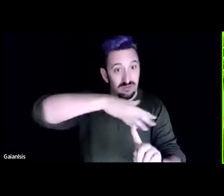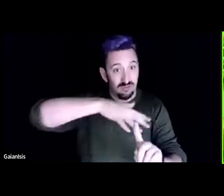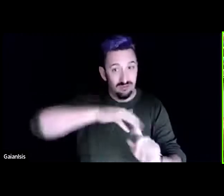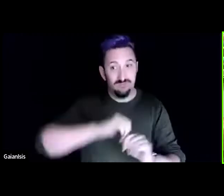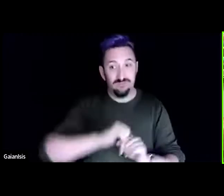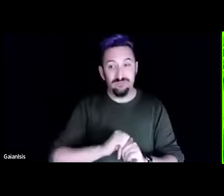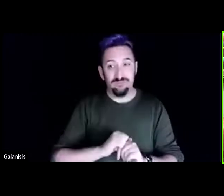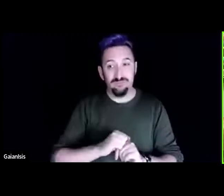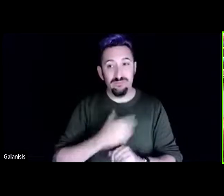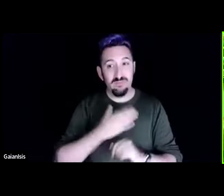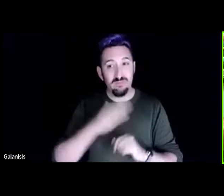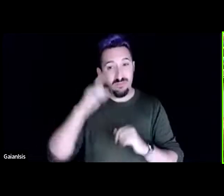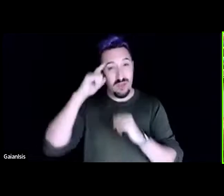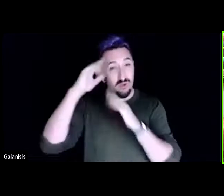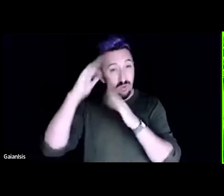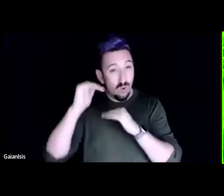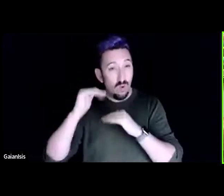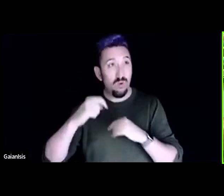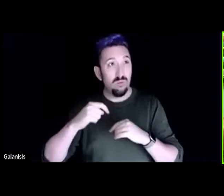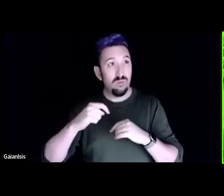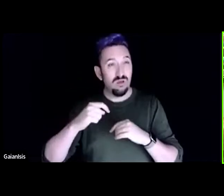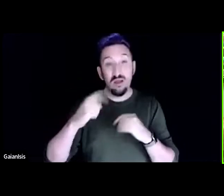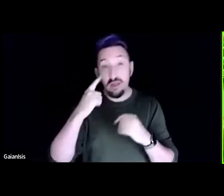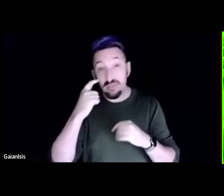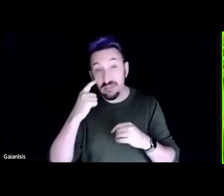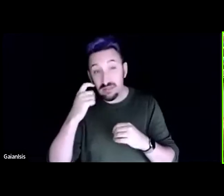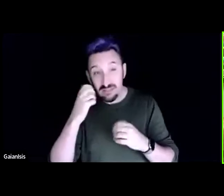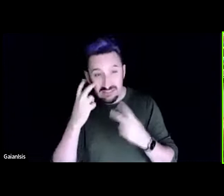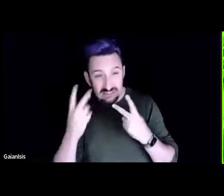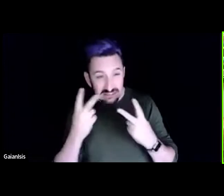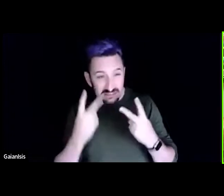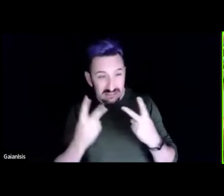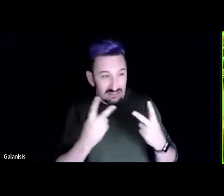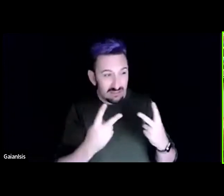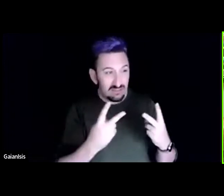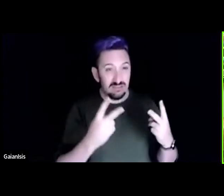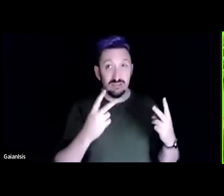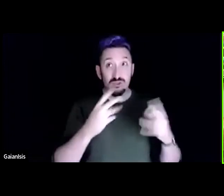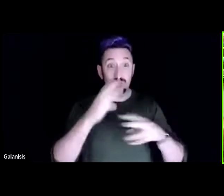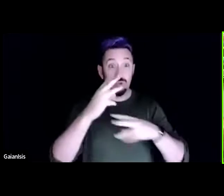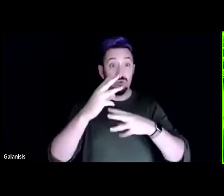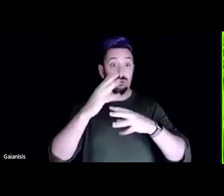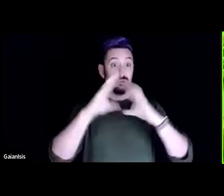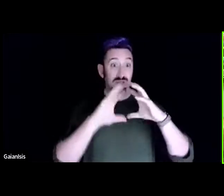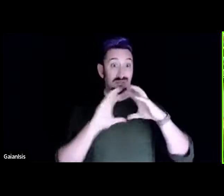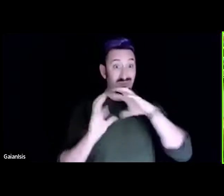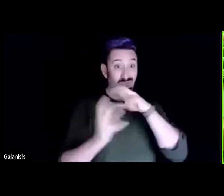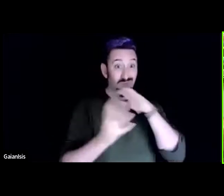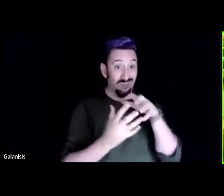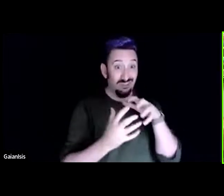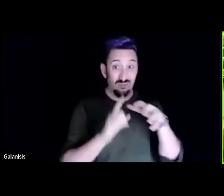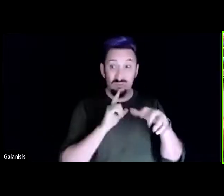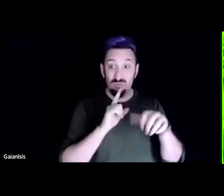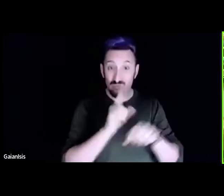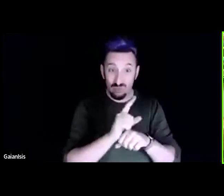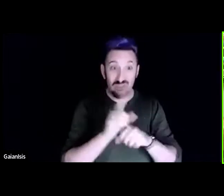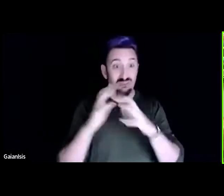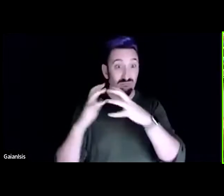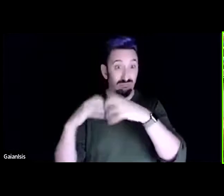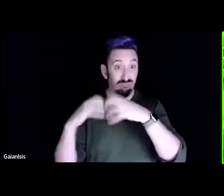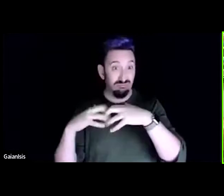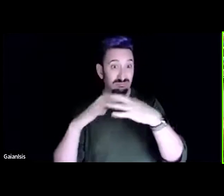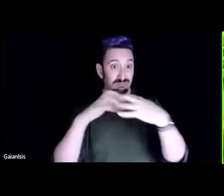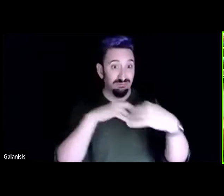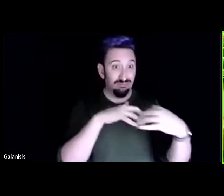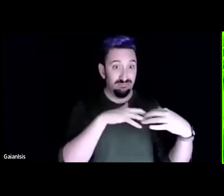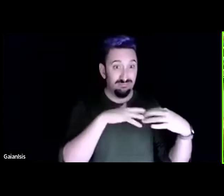i think i see is that things are certainly falling apart on our planet and i'm now positioned and